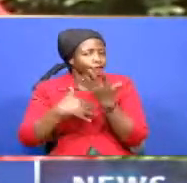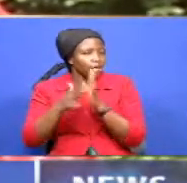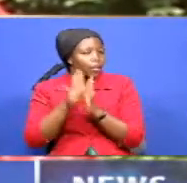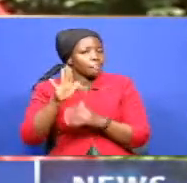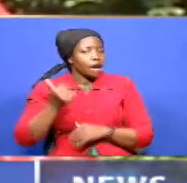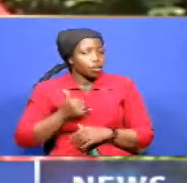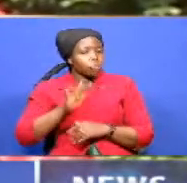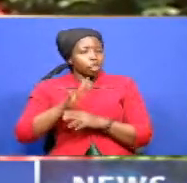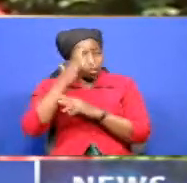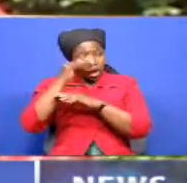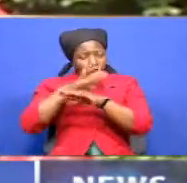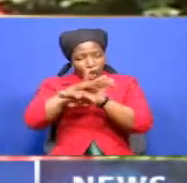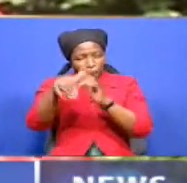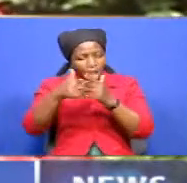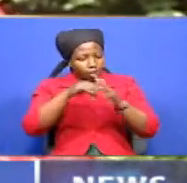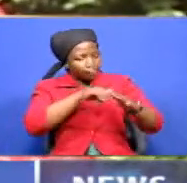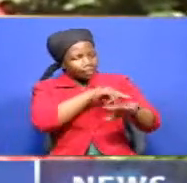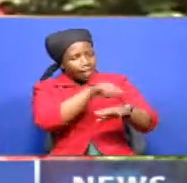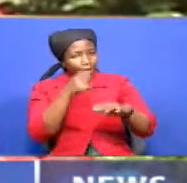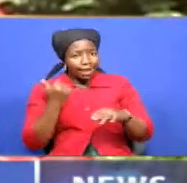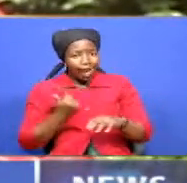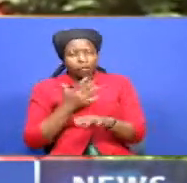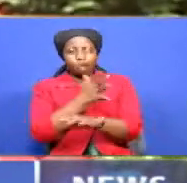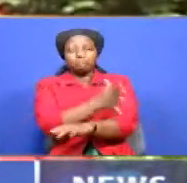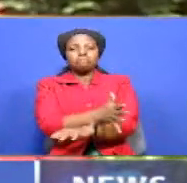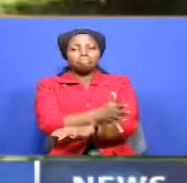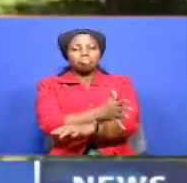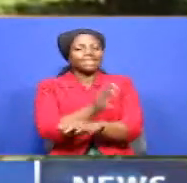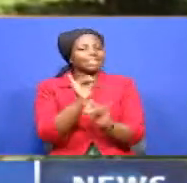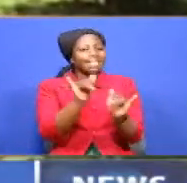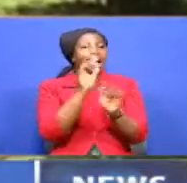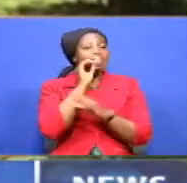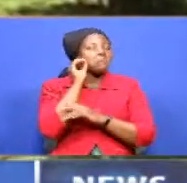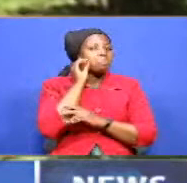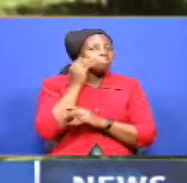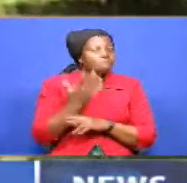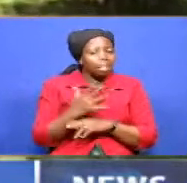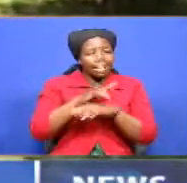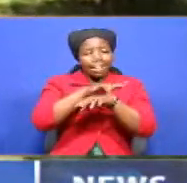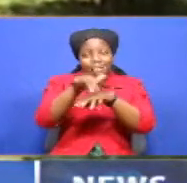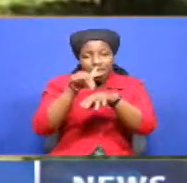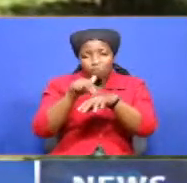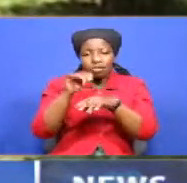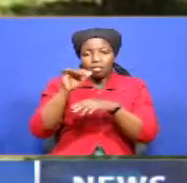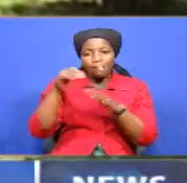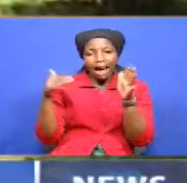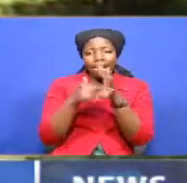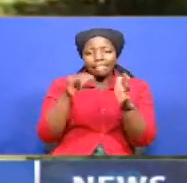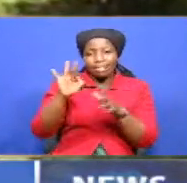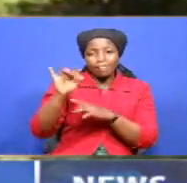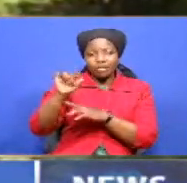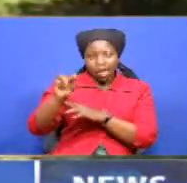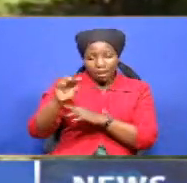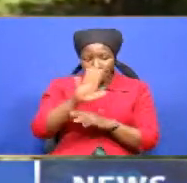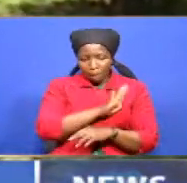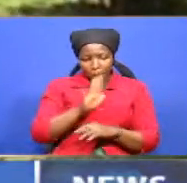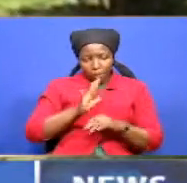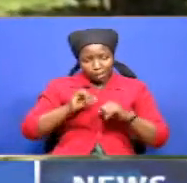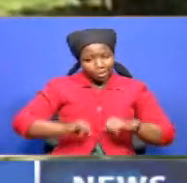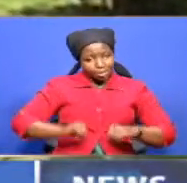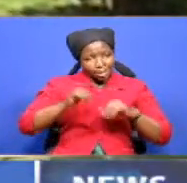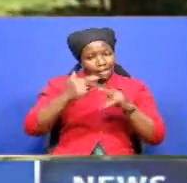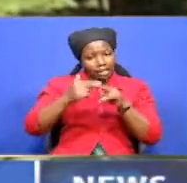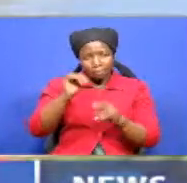all these hours the girls are idle and they are at home National Anti-female Mutilation Board Chair Agnes